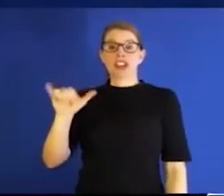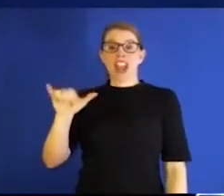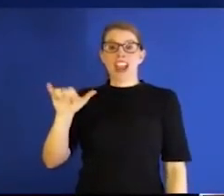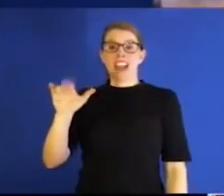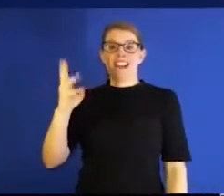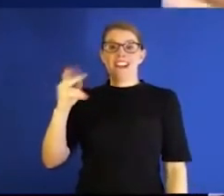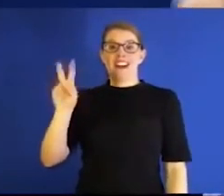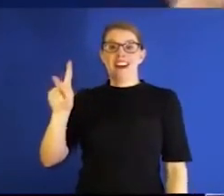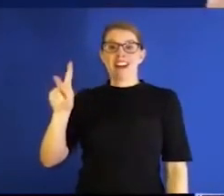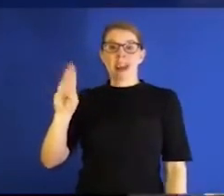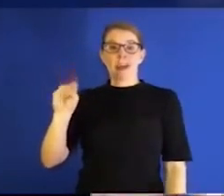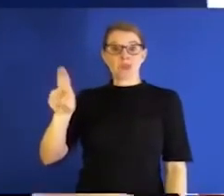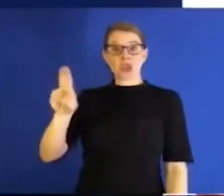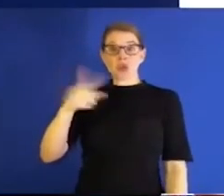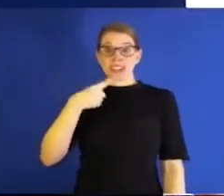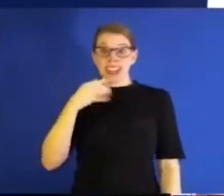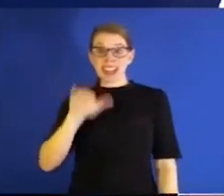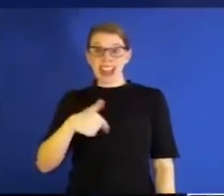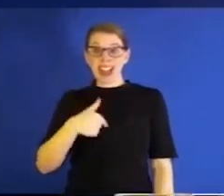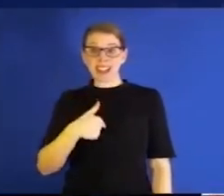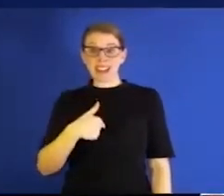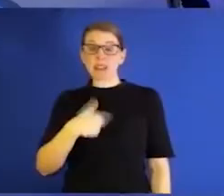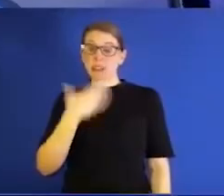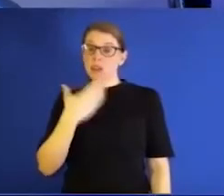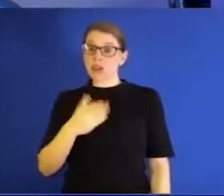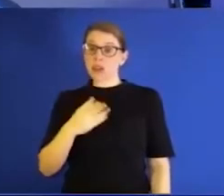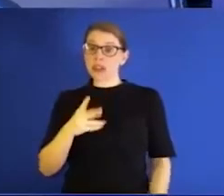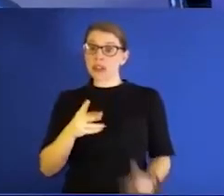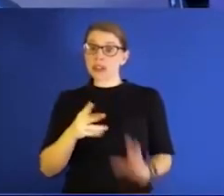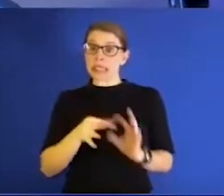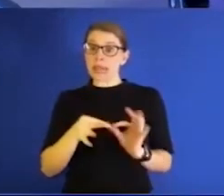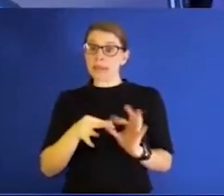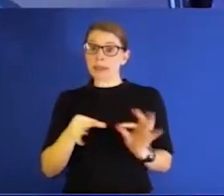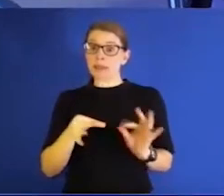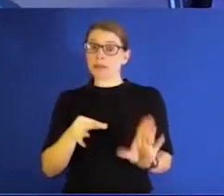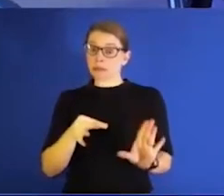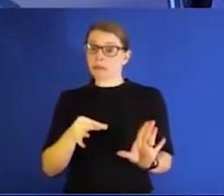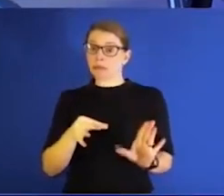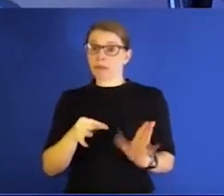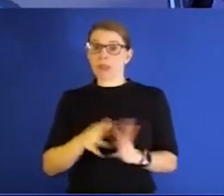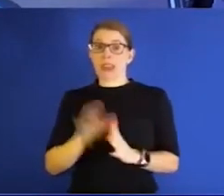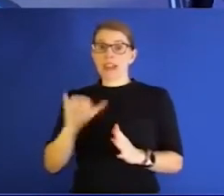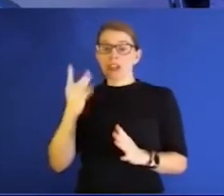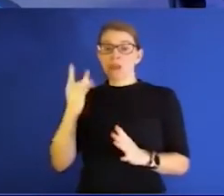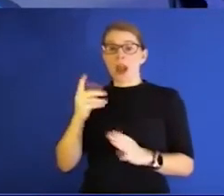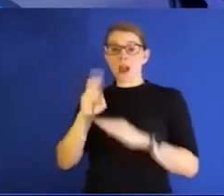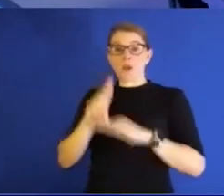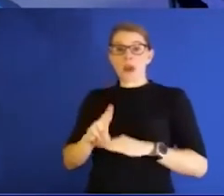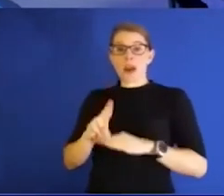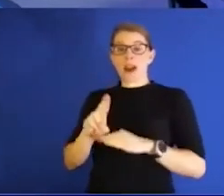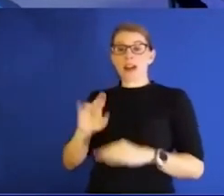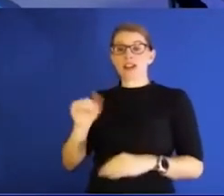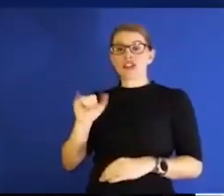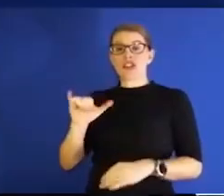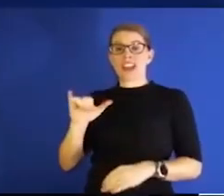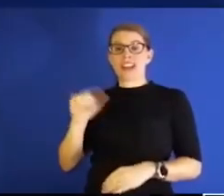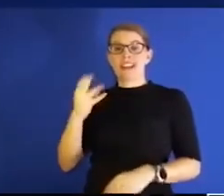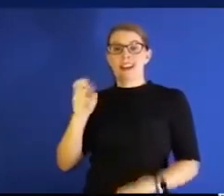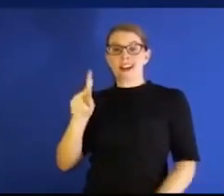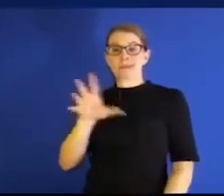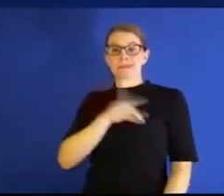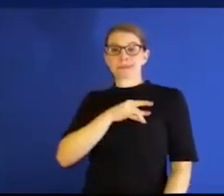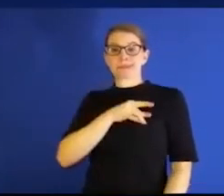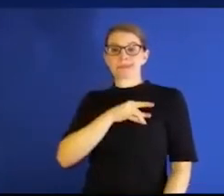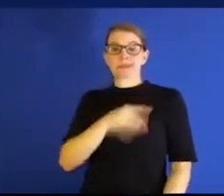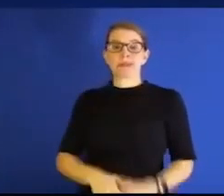to say that, that's a pretty big statement. It's a big statement. And that's why I probably wear my Jayhawk right there on the lapel. Because I do think it